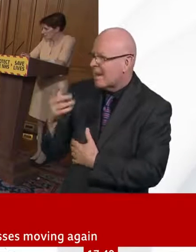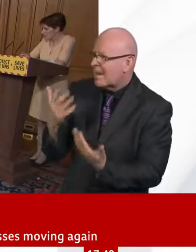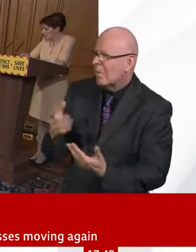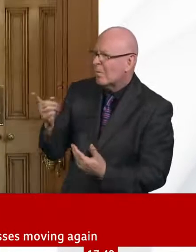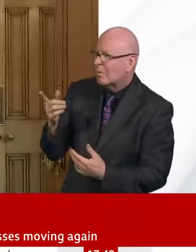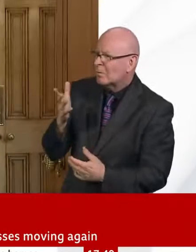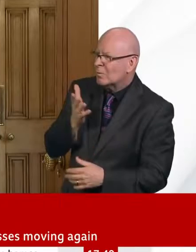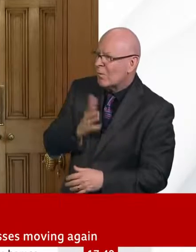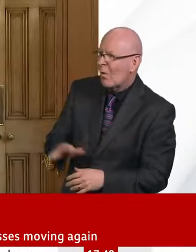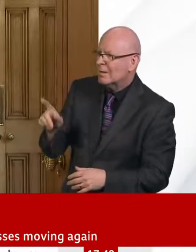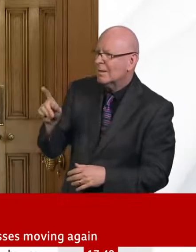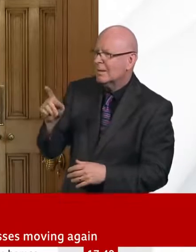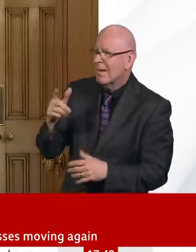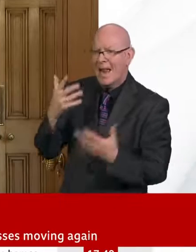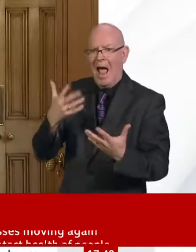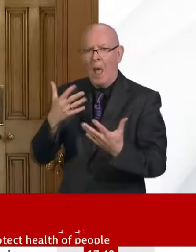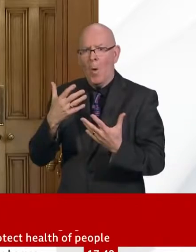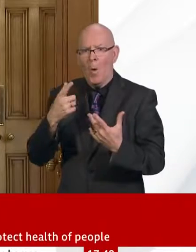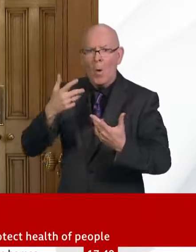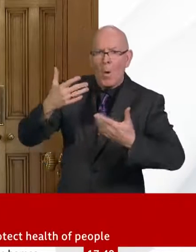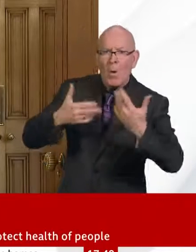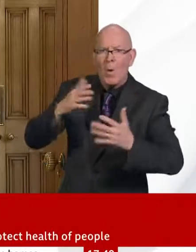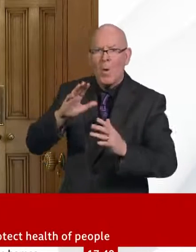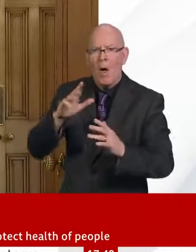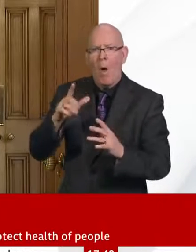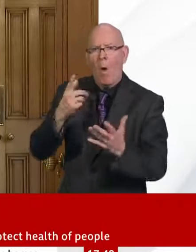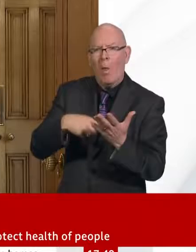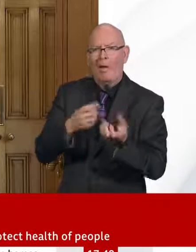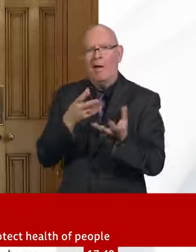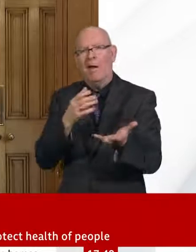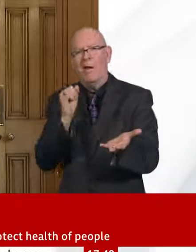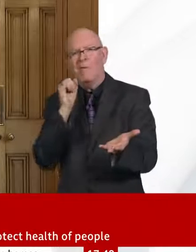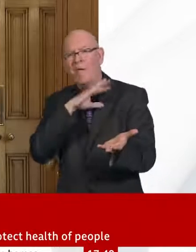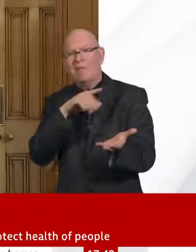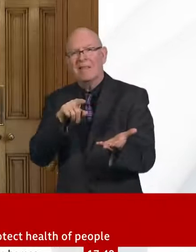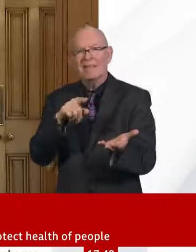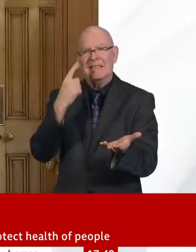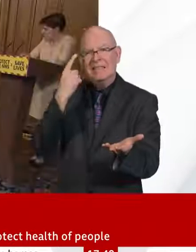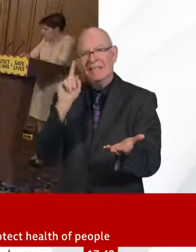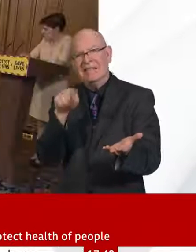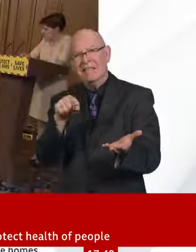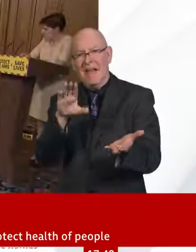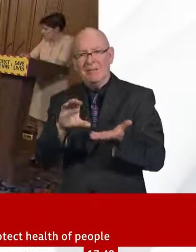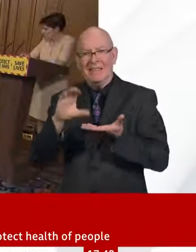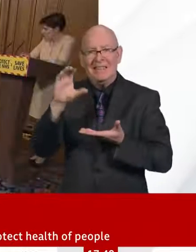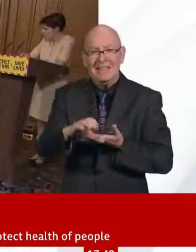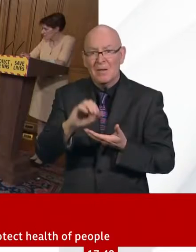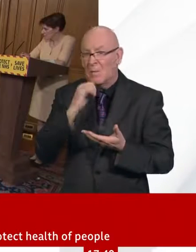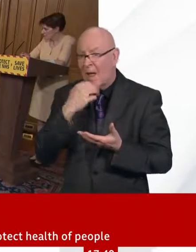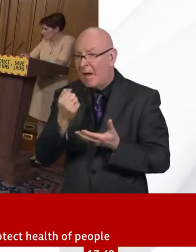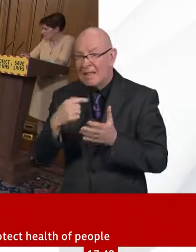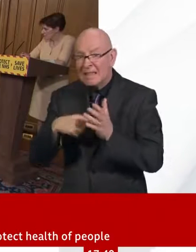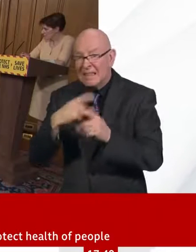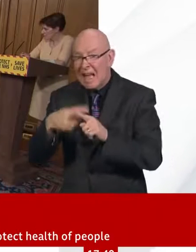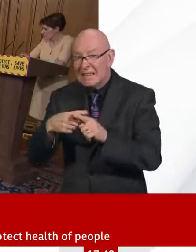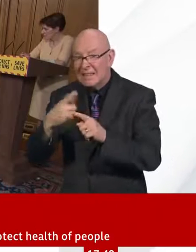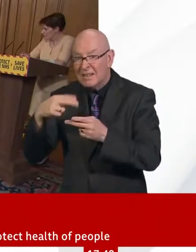will you write the ship? And then one question for the medics. You've been guided by the science in making the decisions so far. But now,